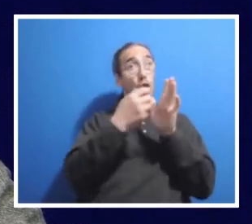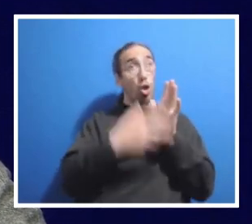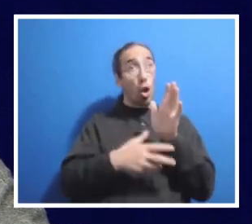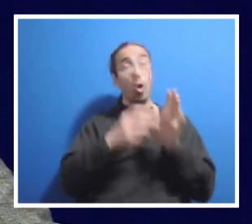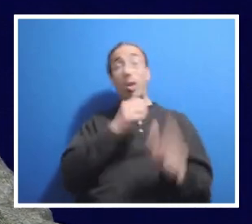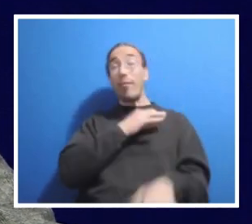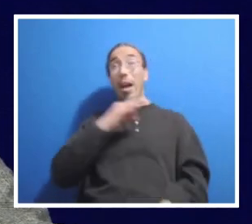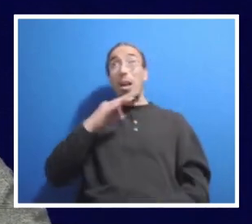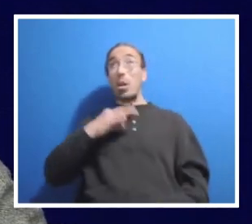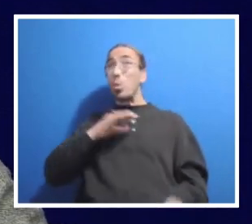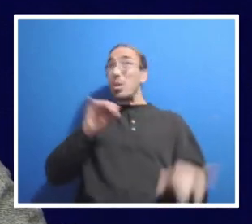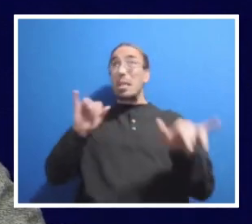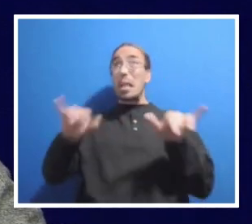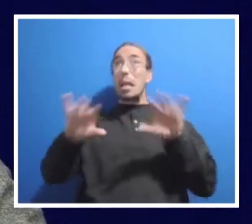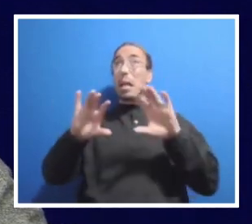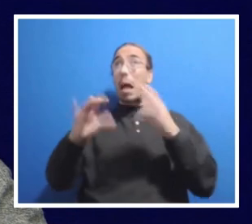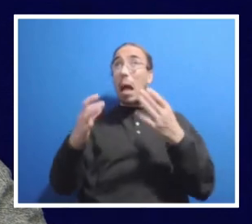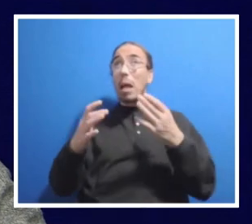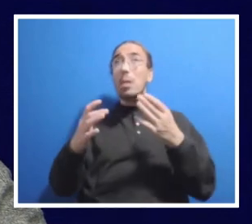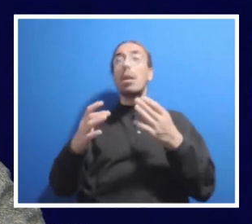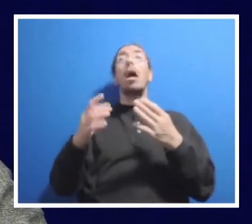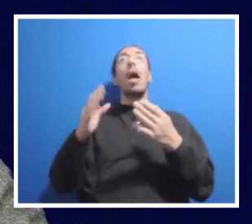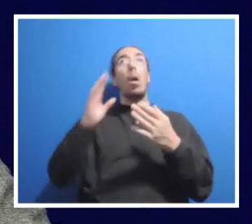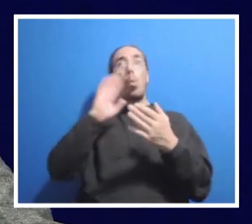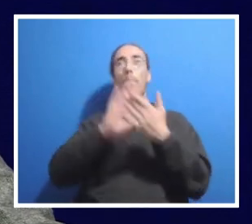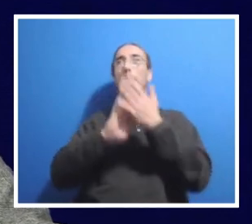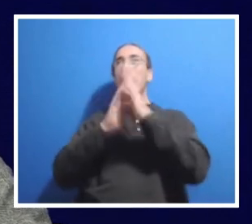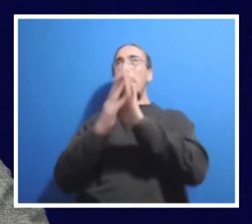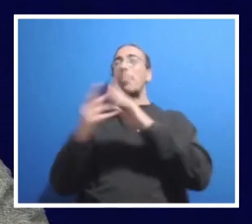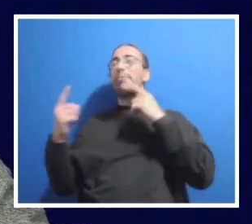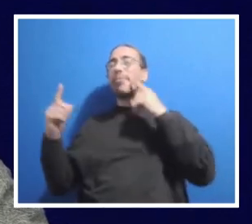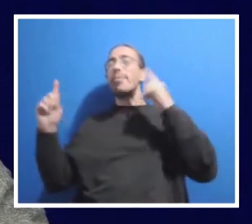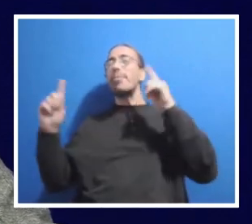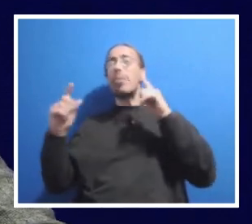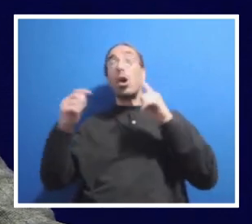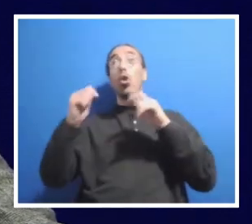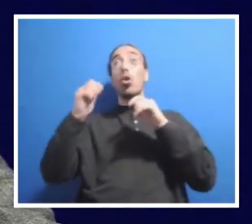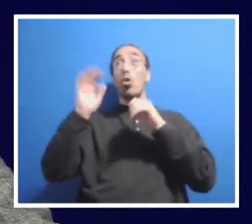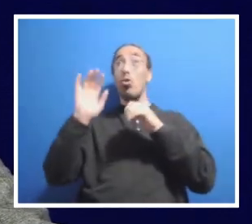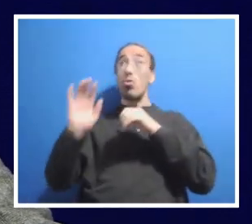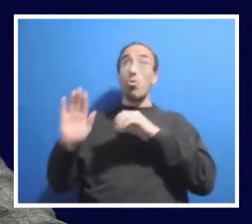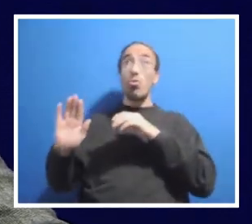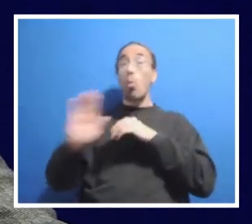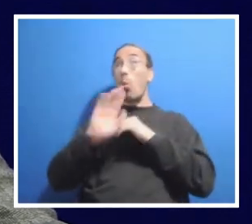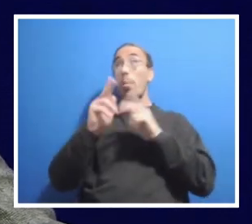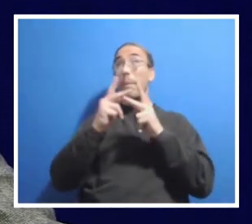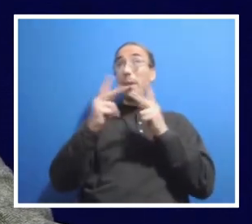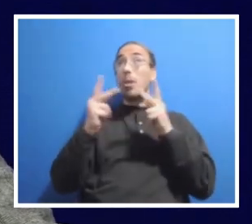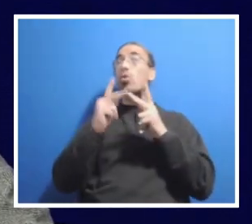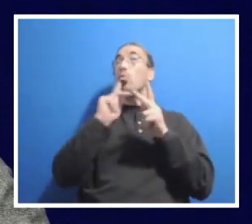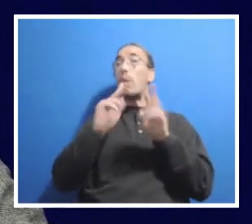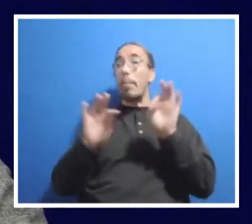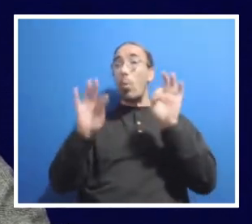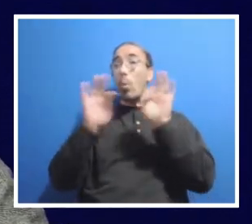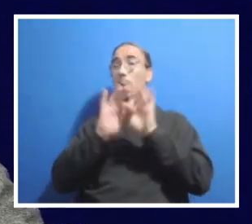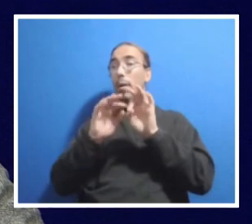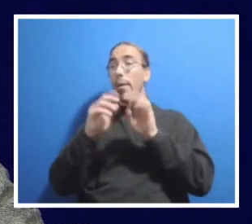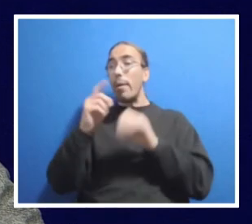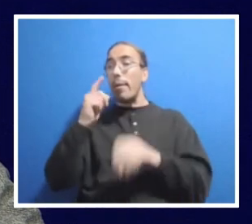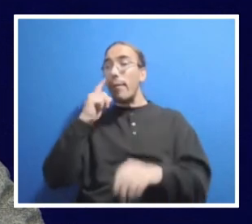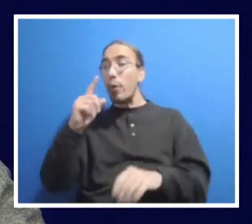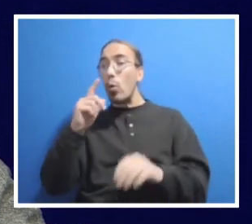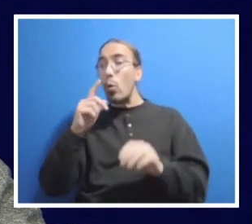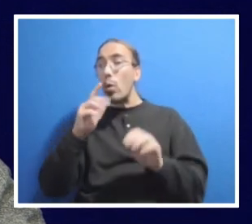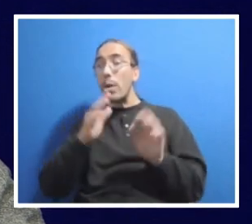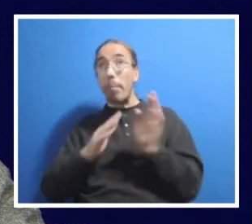in an effective way. So, those positions were immediately designated as critical in the context of the strategic hiring freeze.